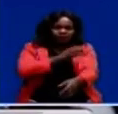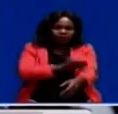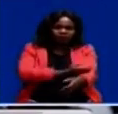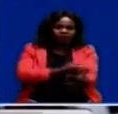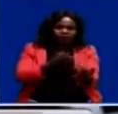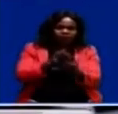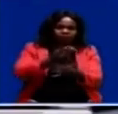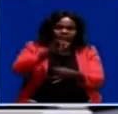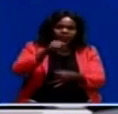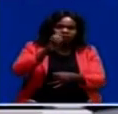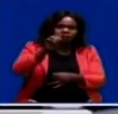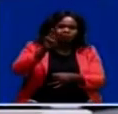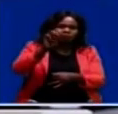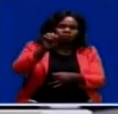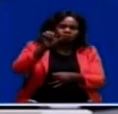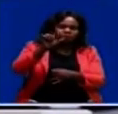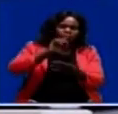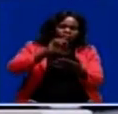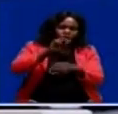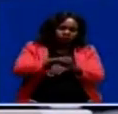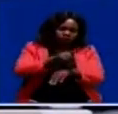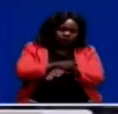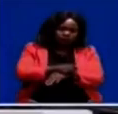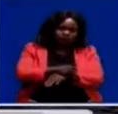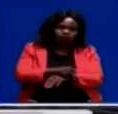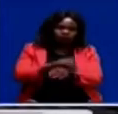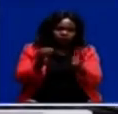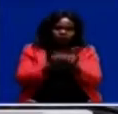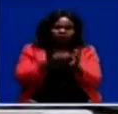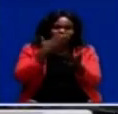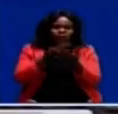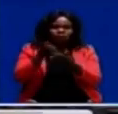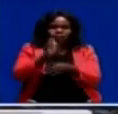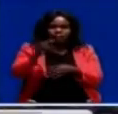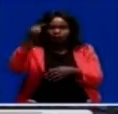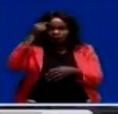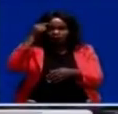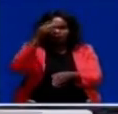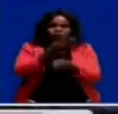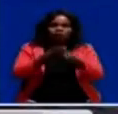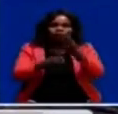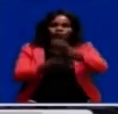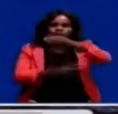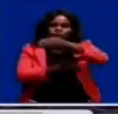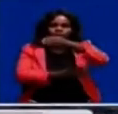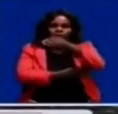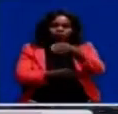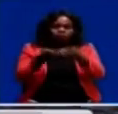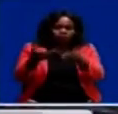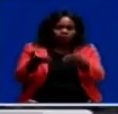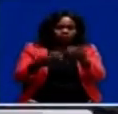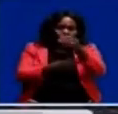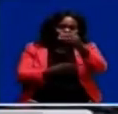project, they have put it into good use. The is constructing a bridge to be named after the president,